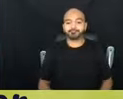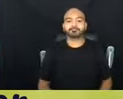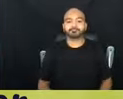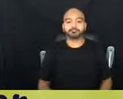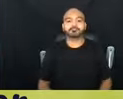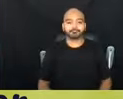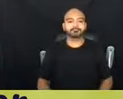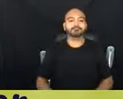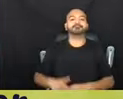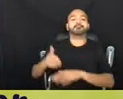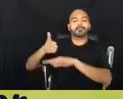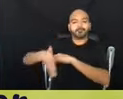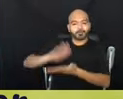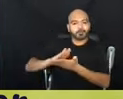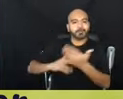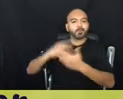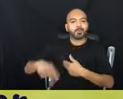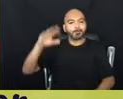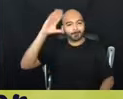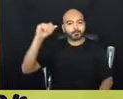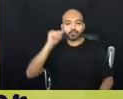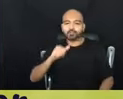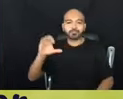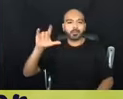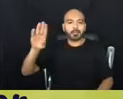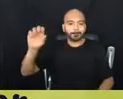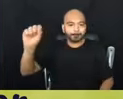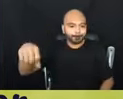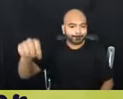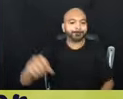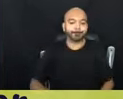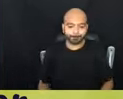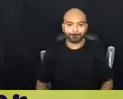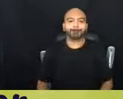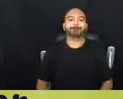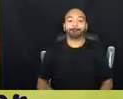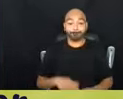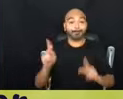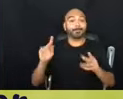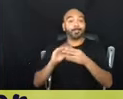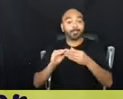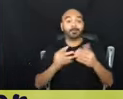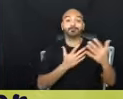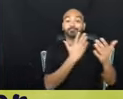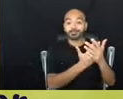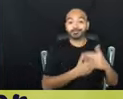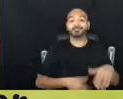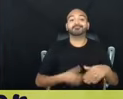After school programs like the boys and girls clubs. Yeah. People put prisons and detention.